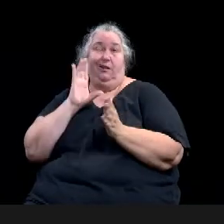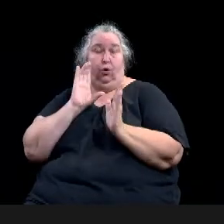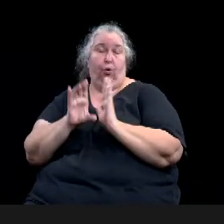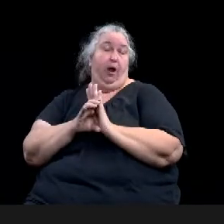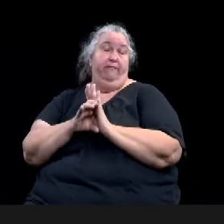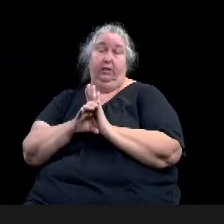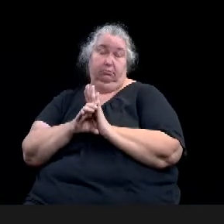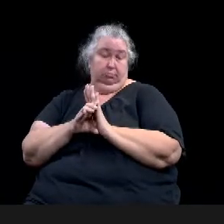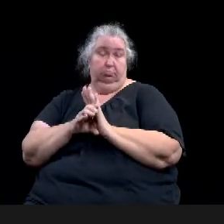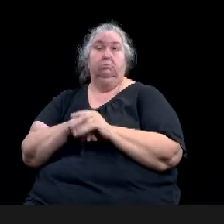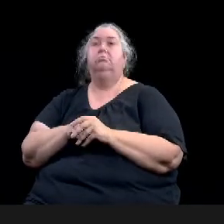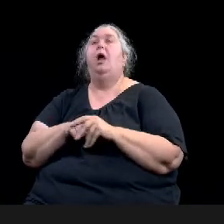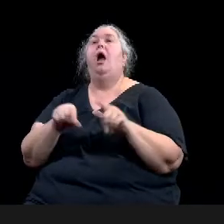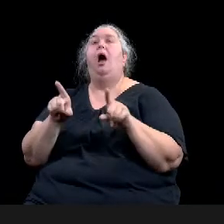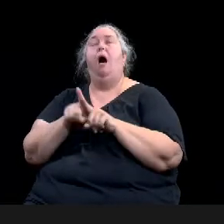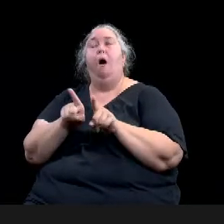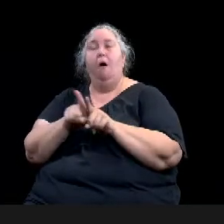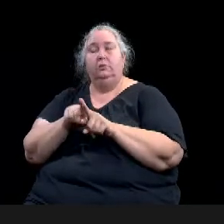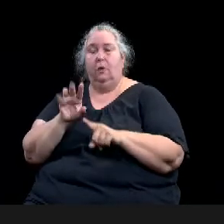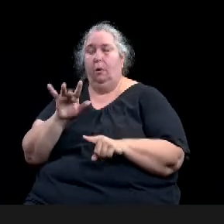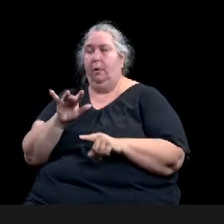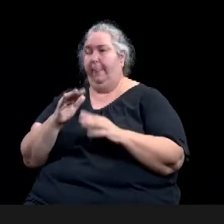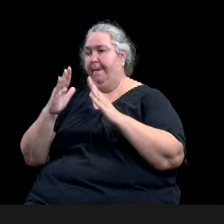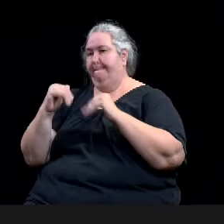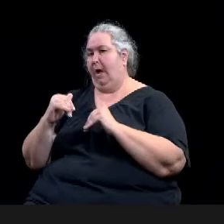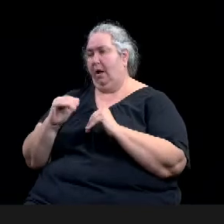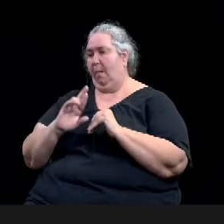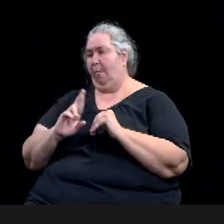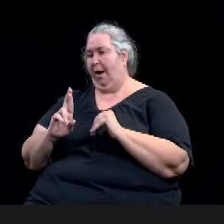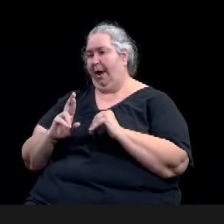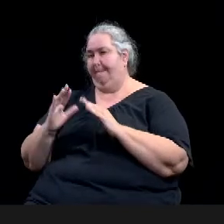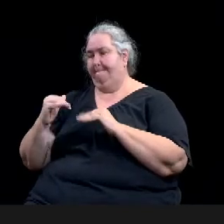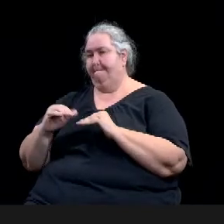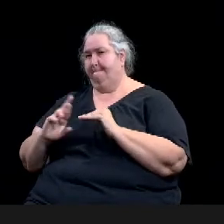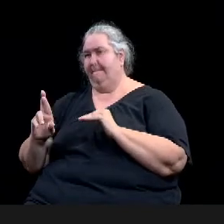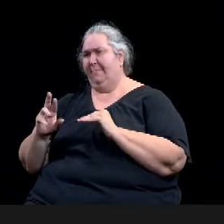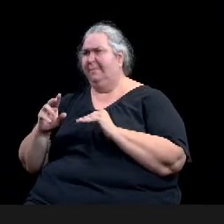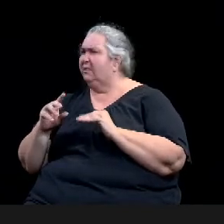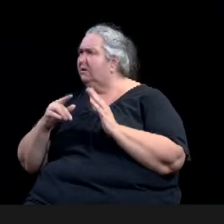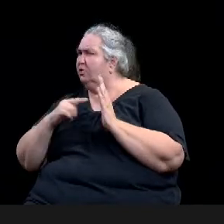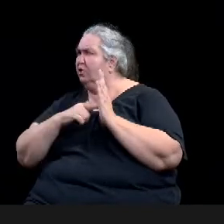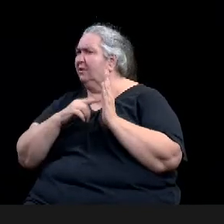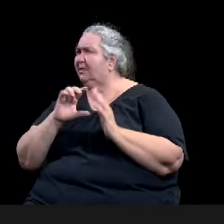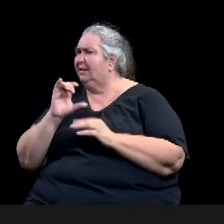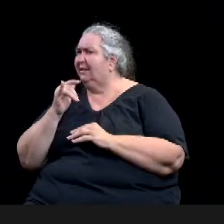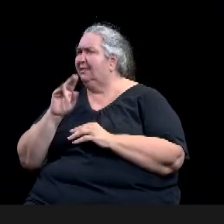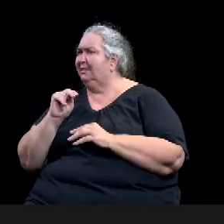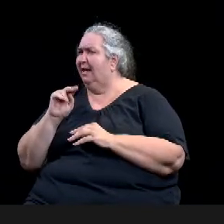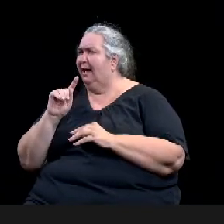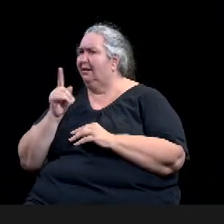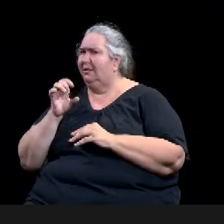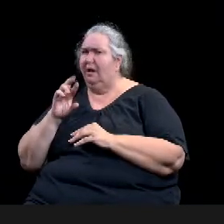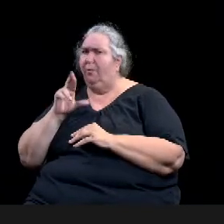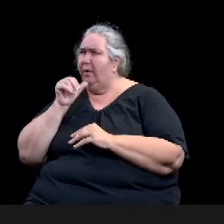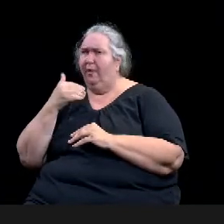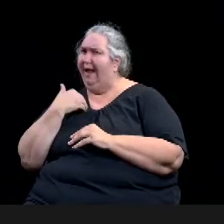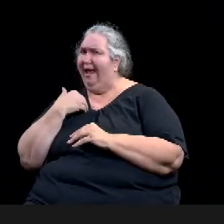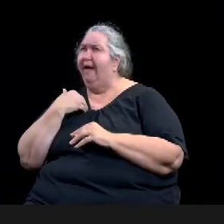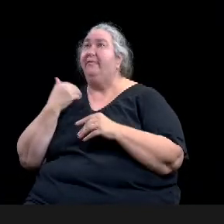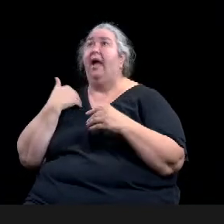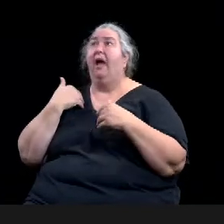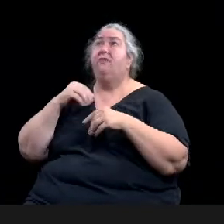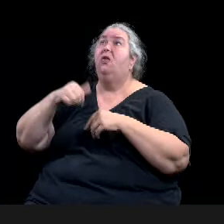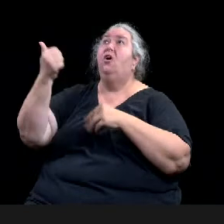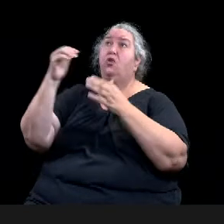have here in Waco, but they do have a lot of other communities that would just put an identification for a neighborhood on top